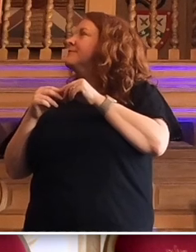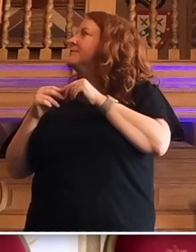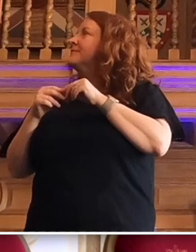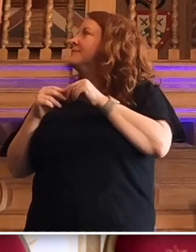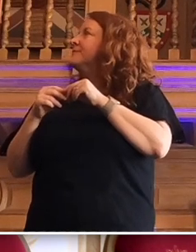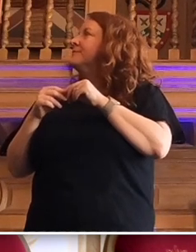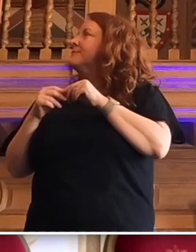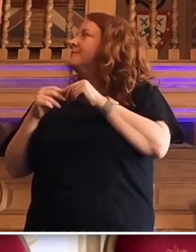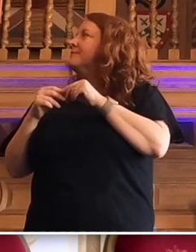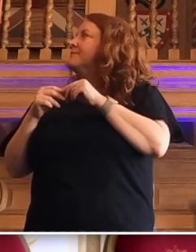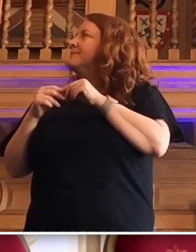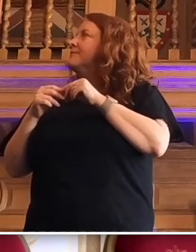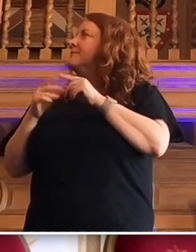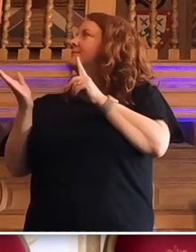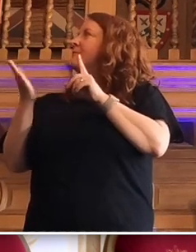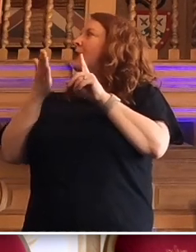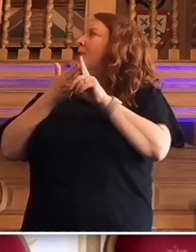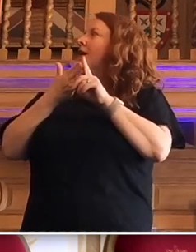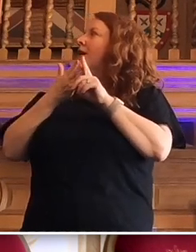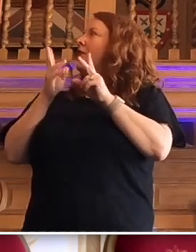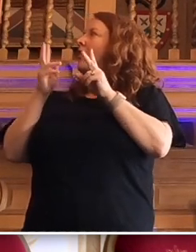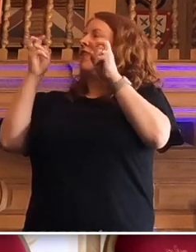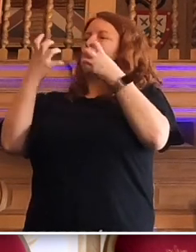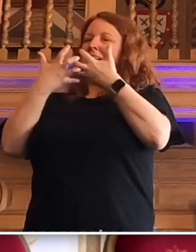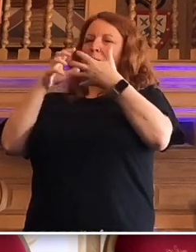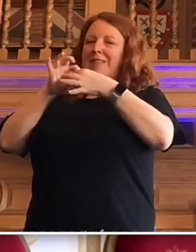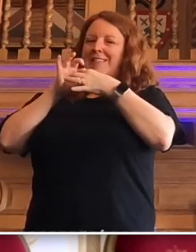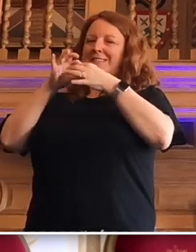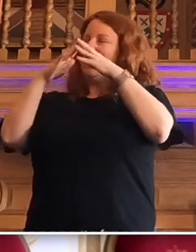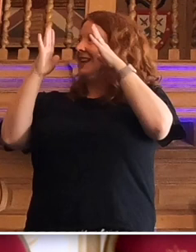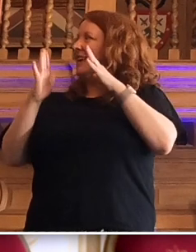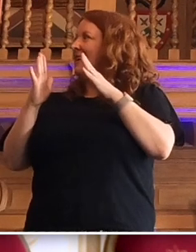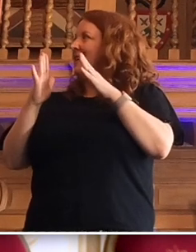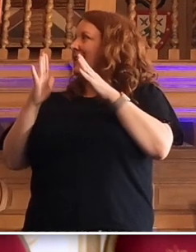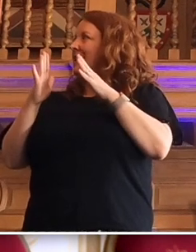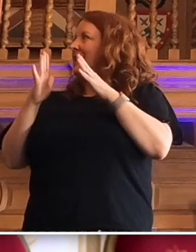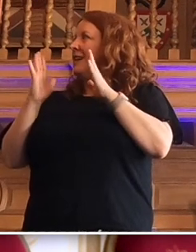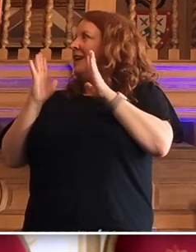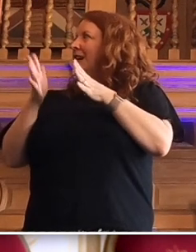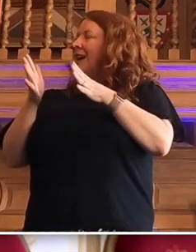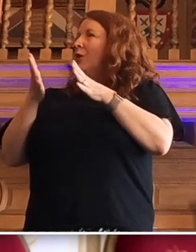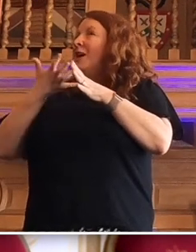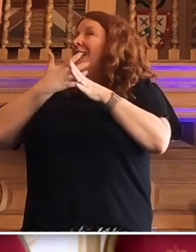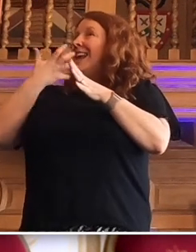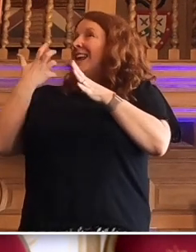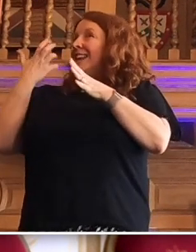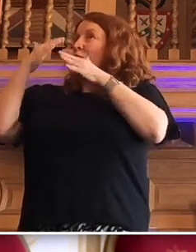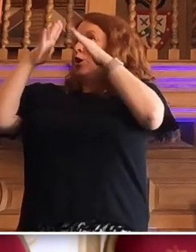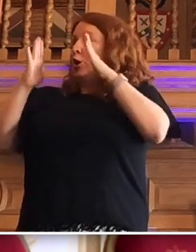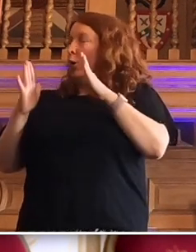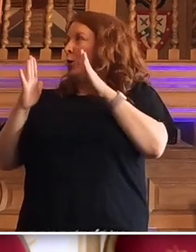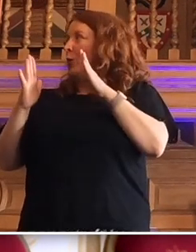Let me come back to the theme and this relates to housing, of course. You have to be able to heat your dwelling